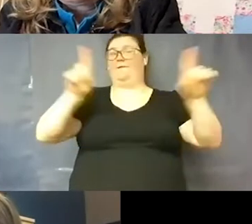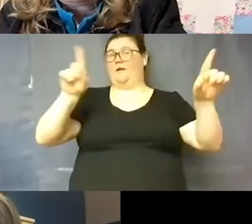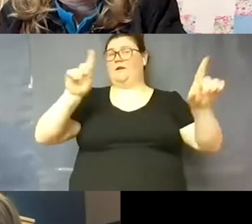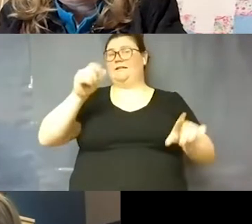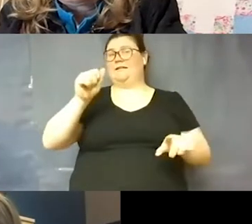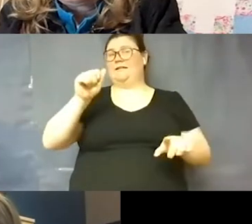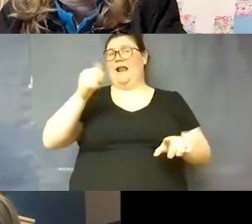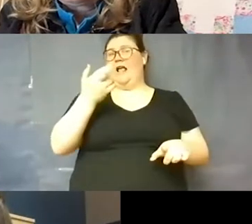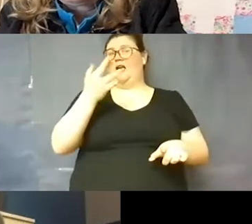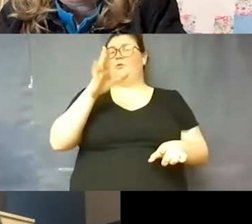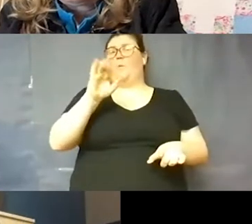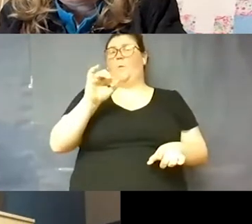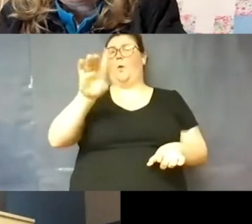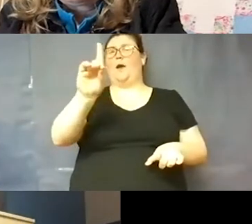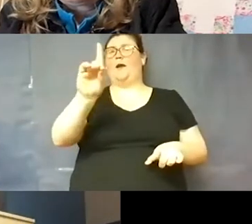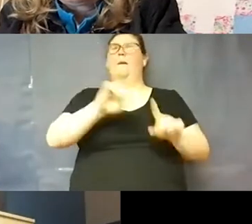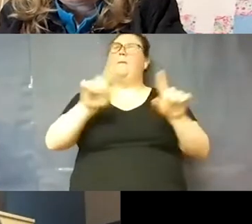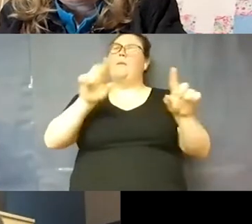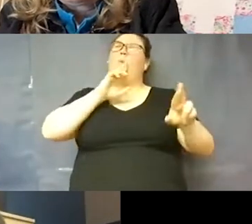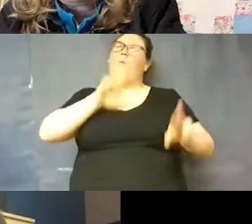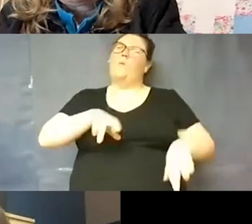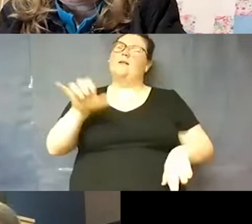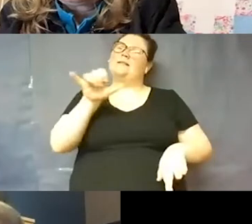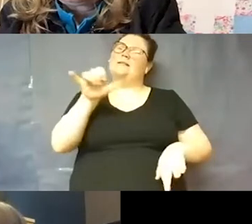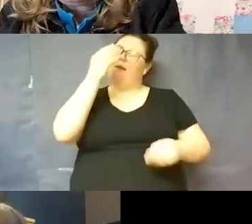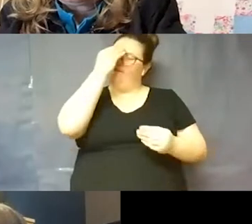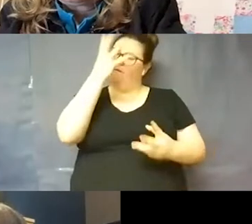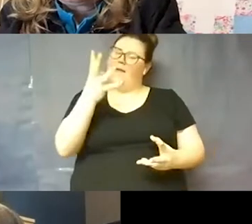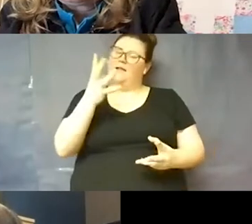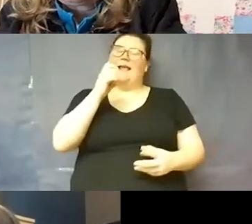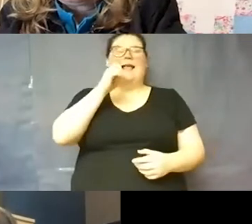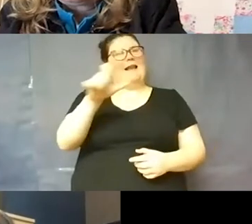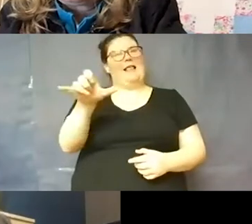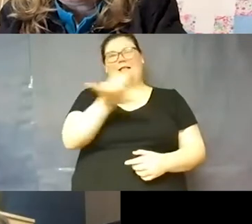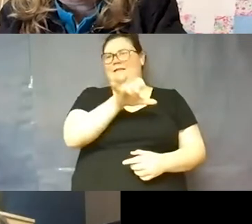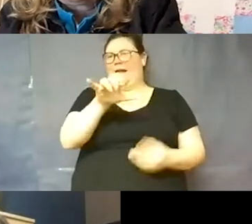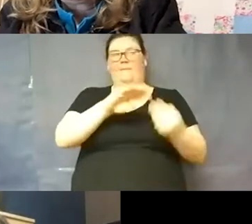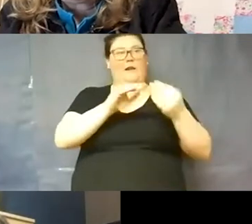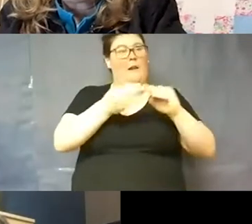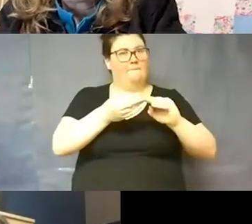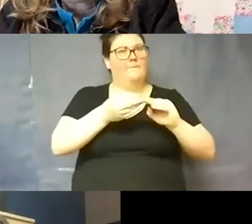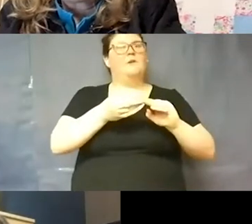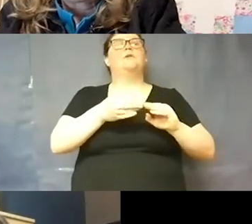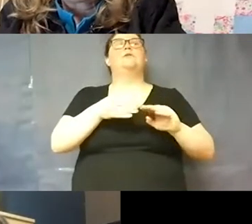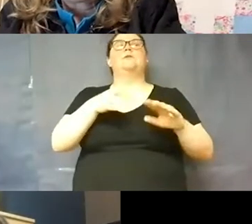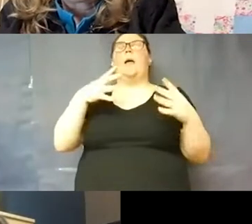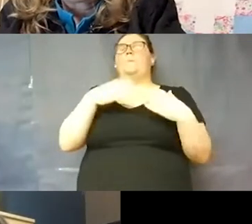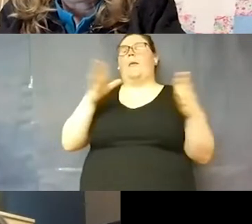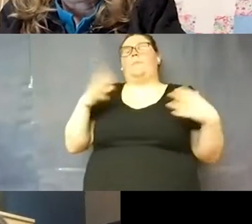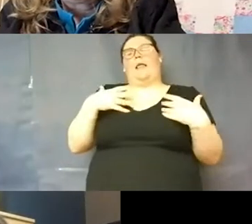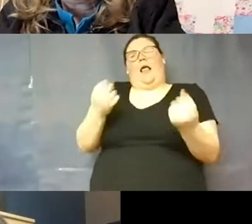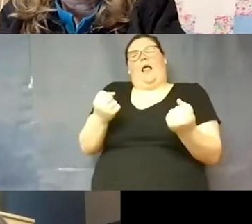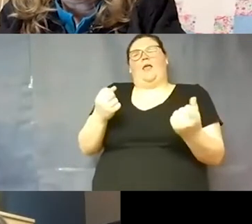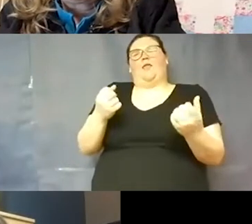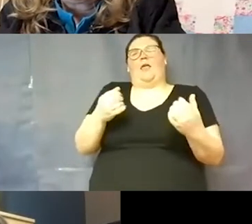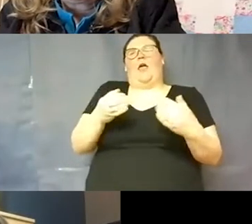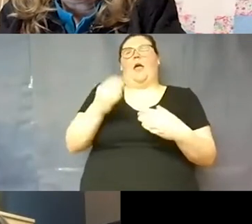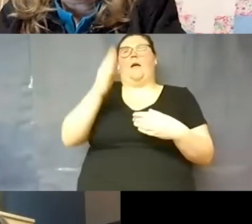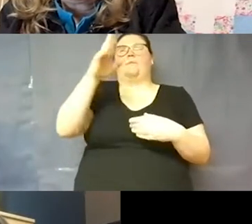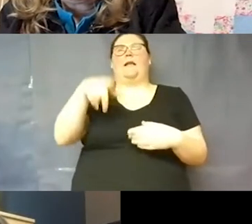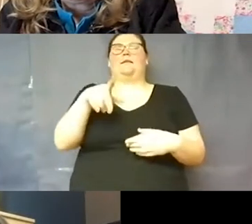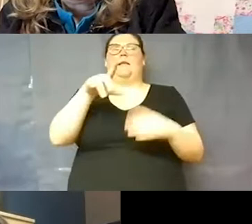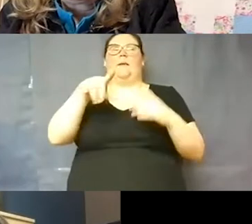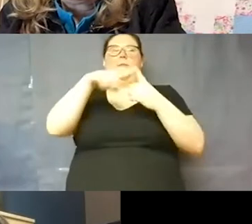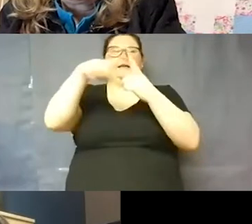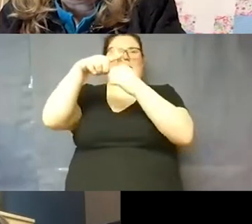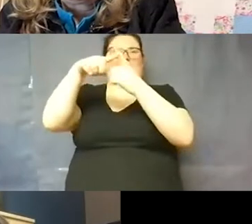report the same information uh not with the same um consistency um Austin Public Health only updates their positivity rate uh once every two